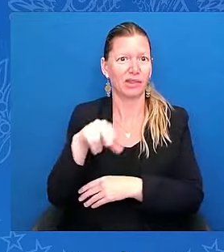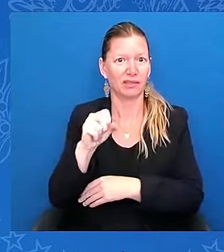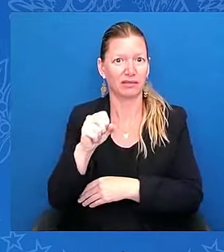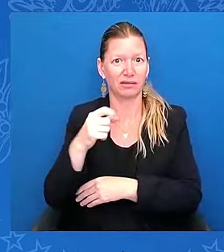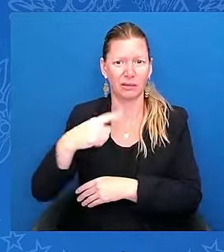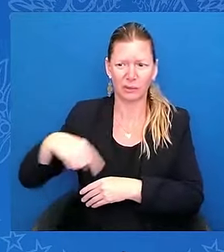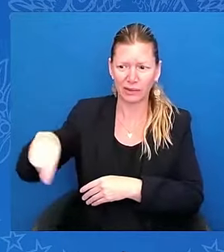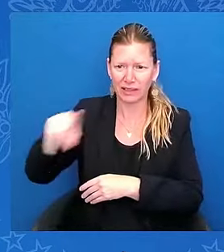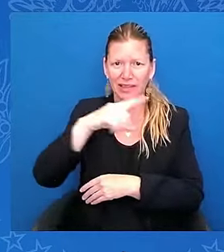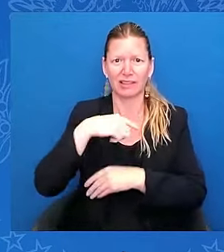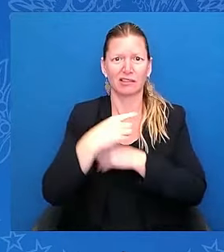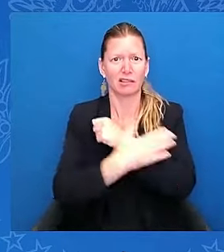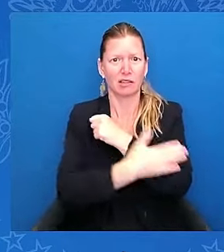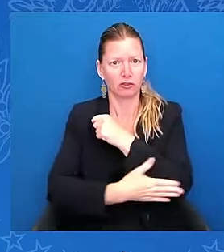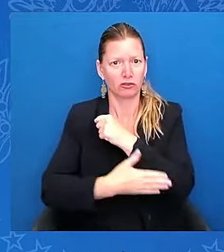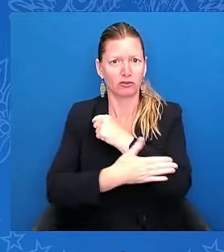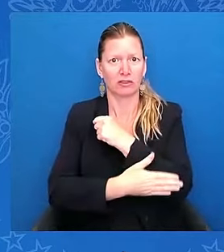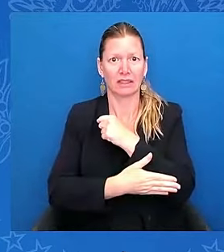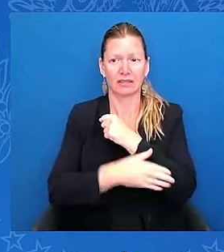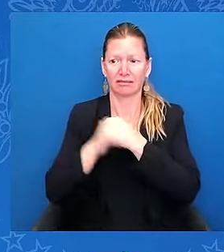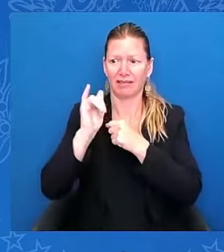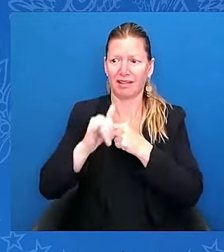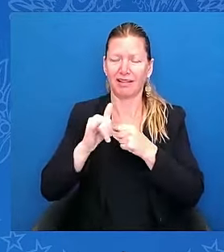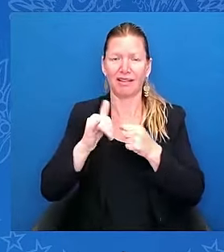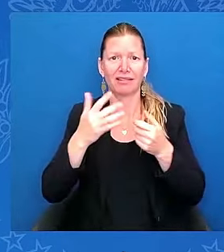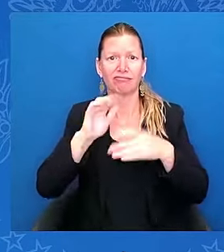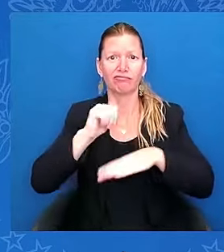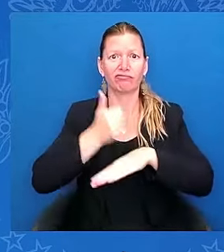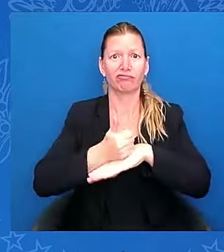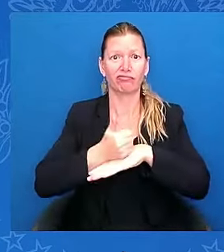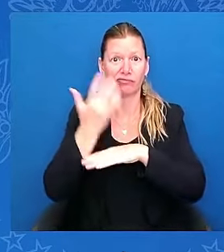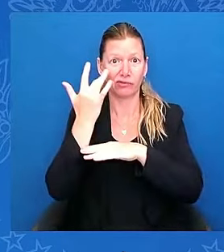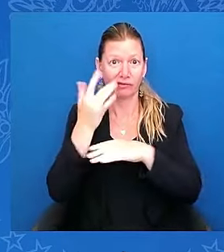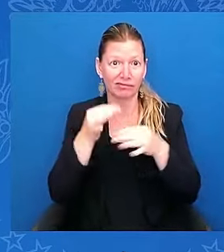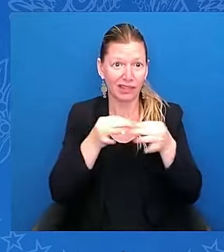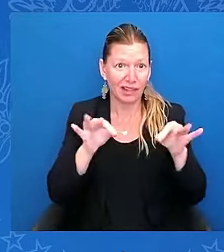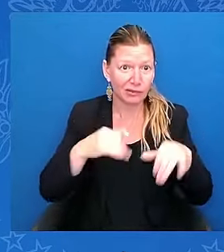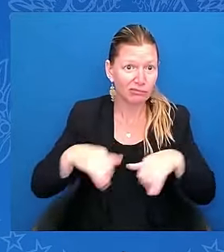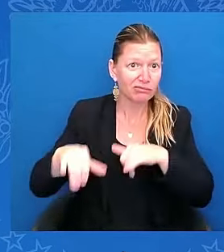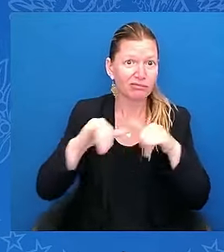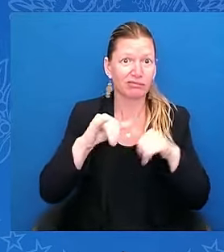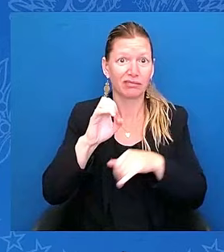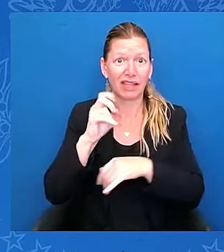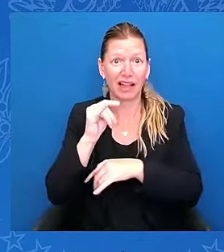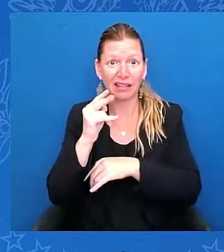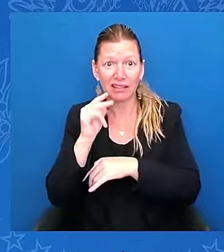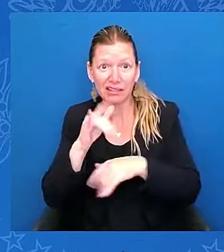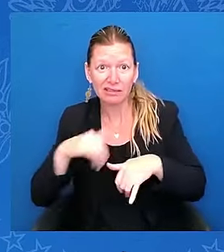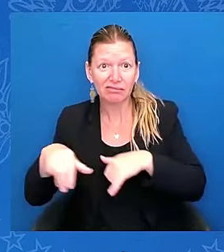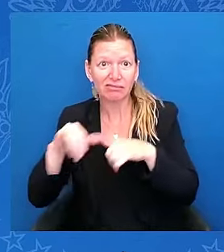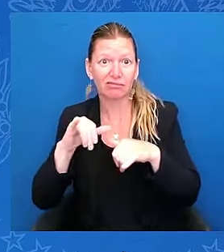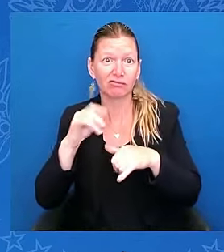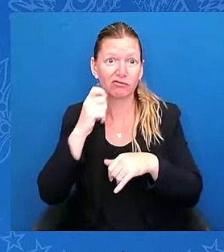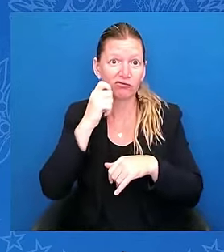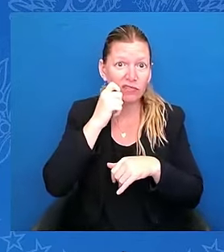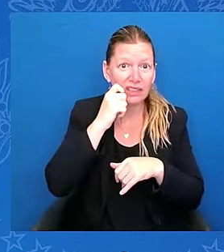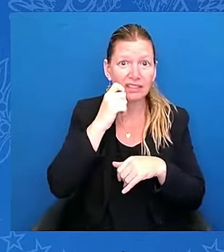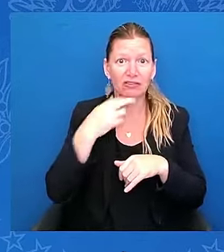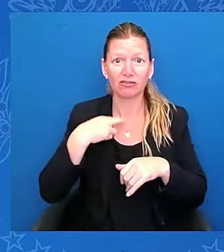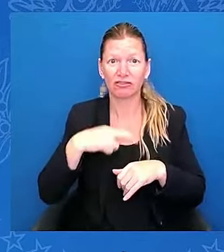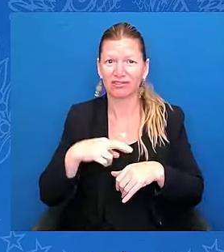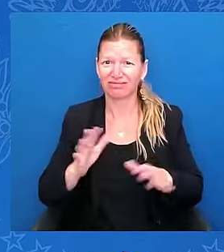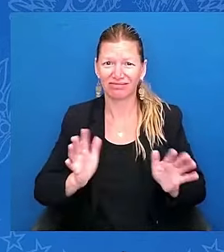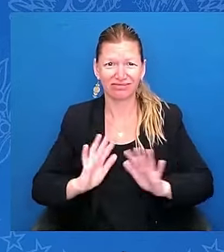ethnicity, by race or religion. That America is and always has been defined by